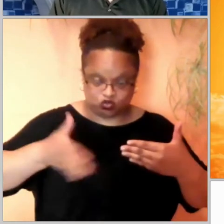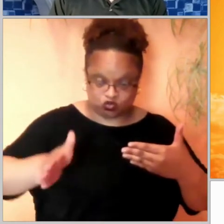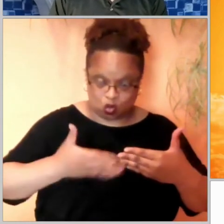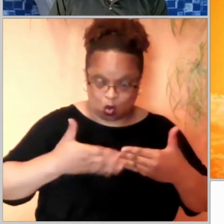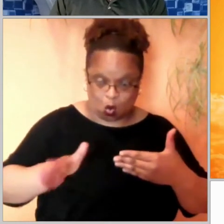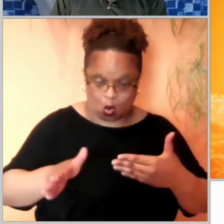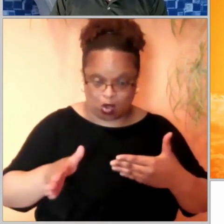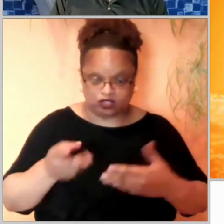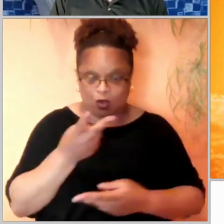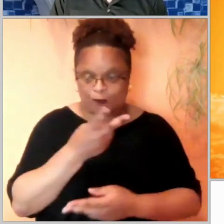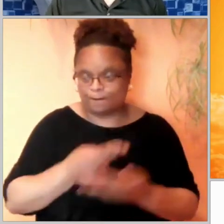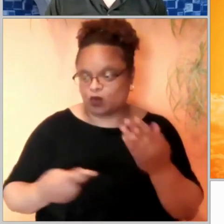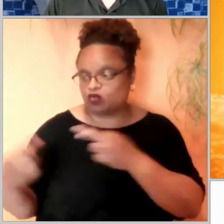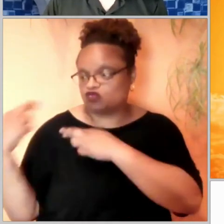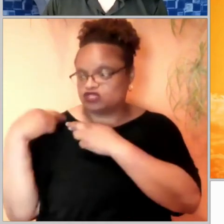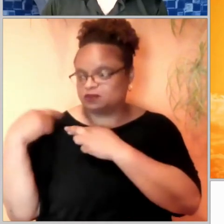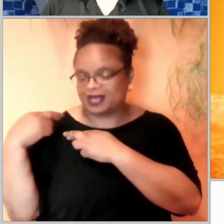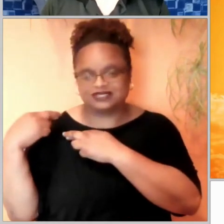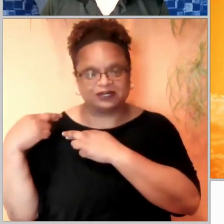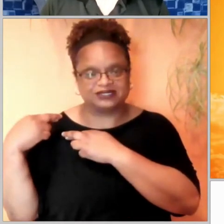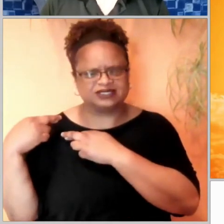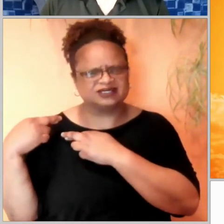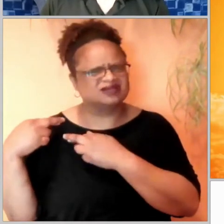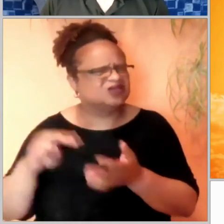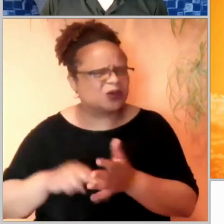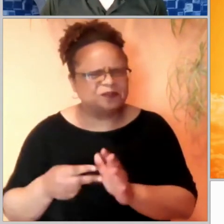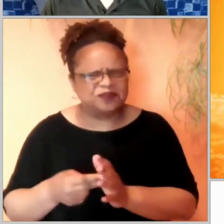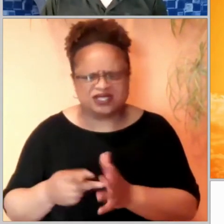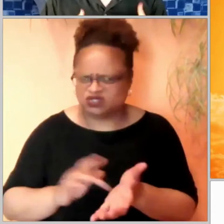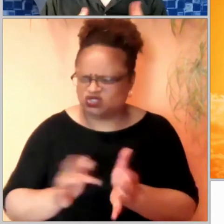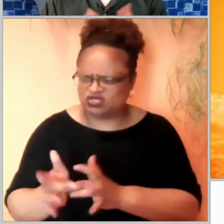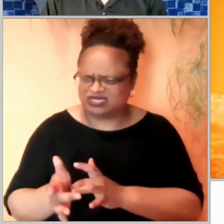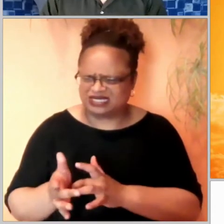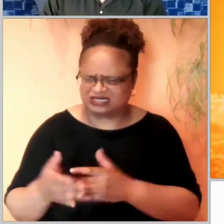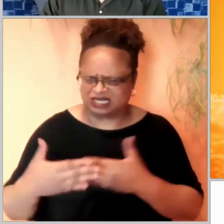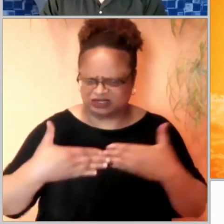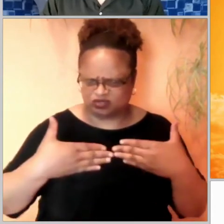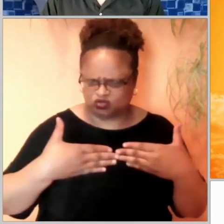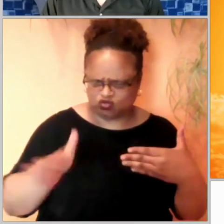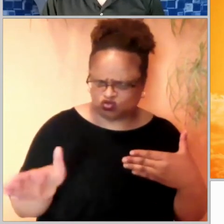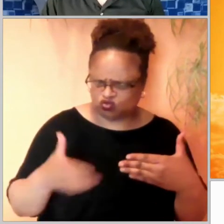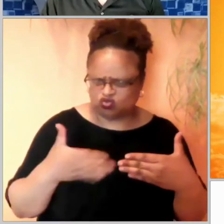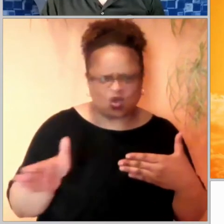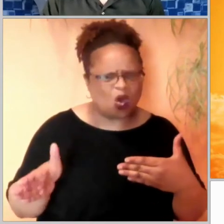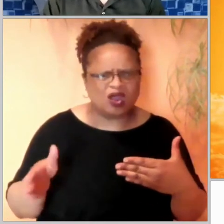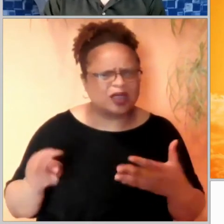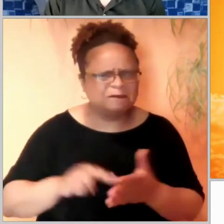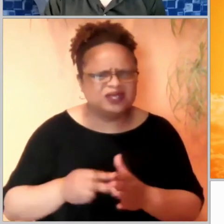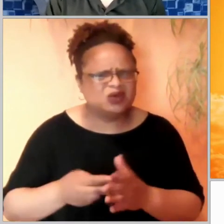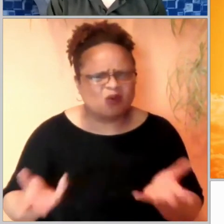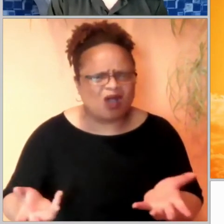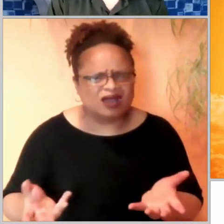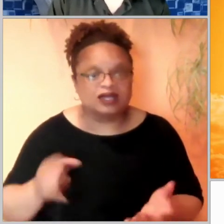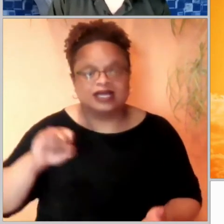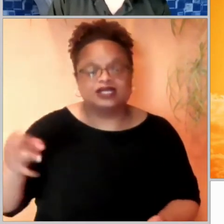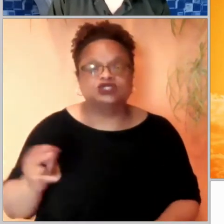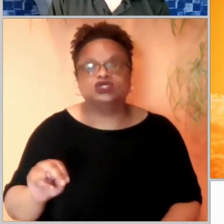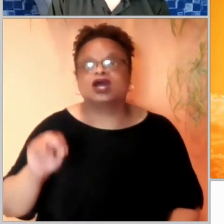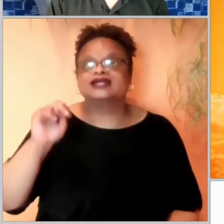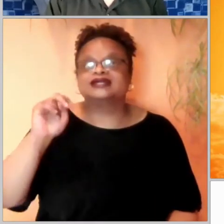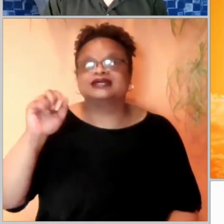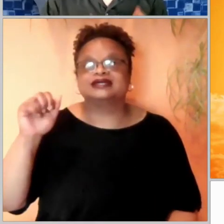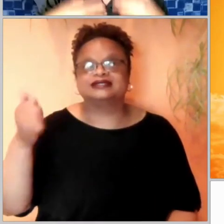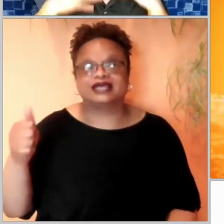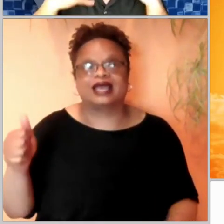what does it mean that Jesus is the door of the sheep? We should allow the Bible to answer the question. In John chapter 10 verse 8, it